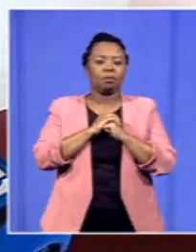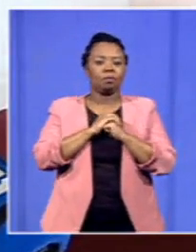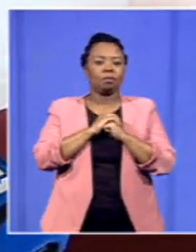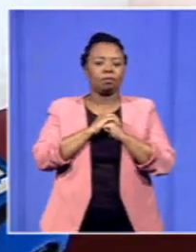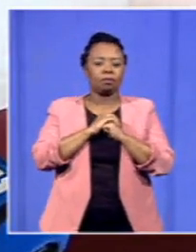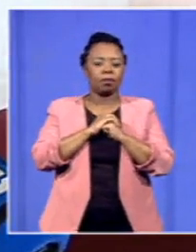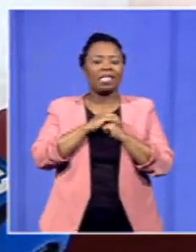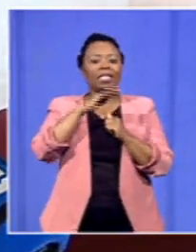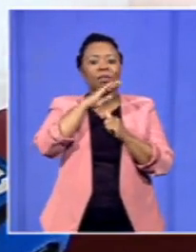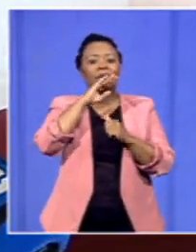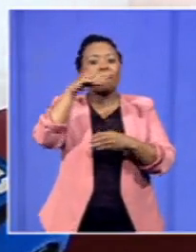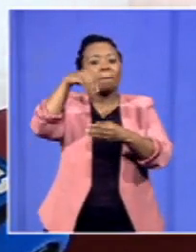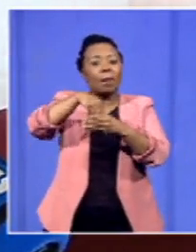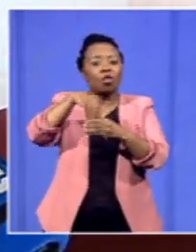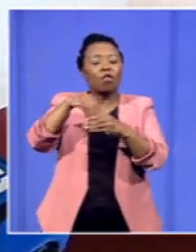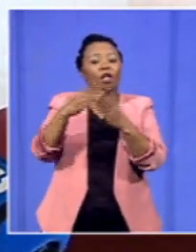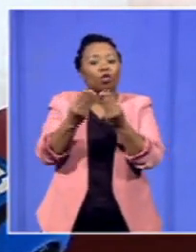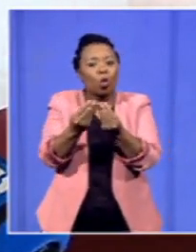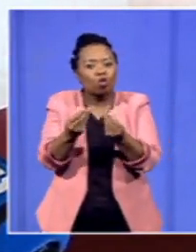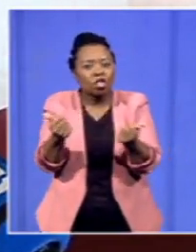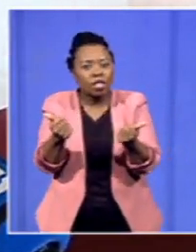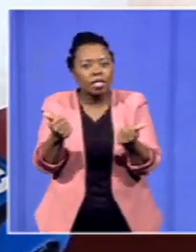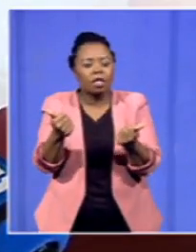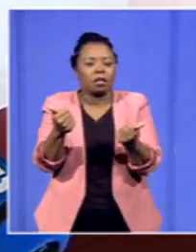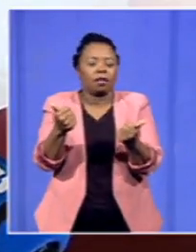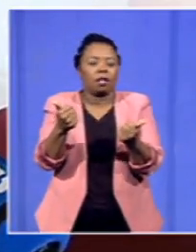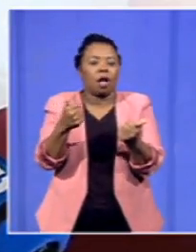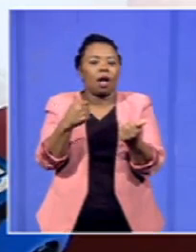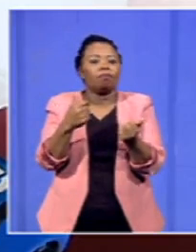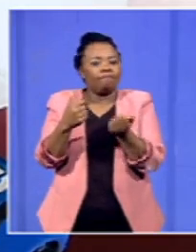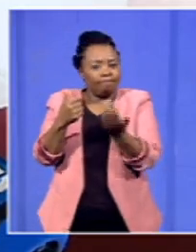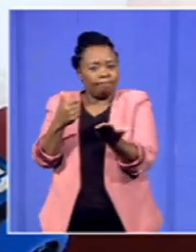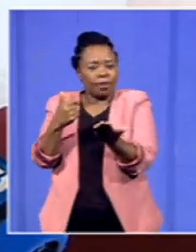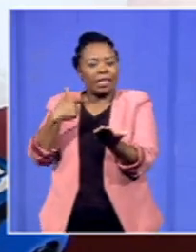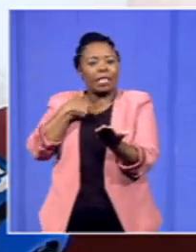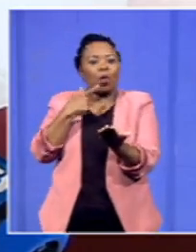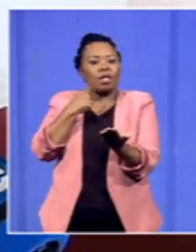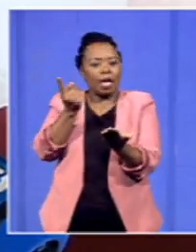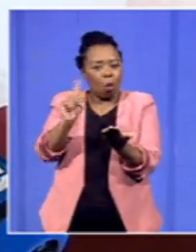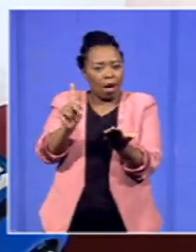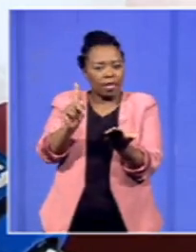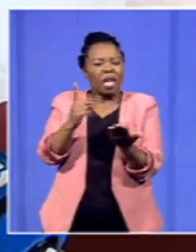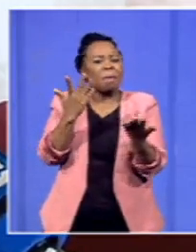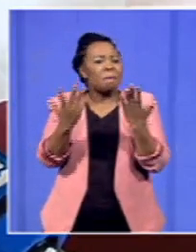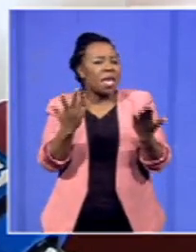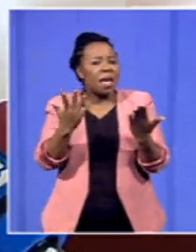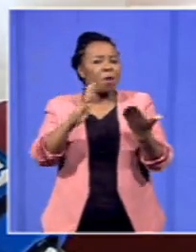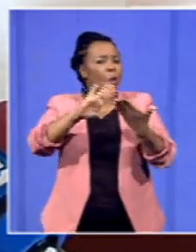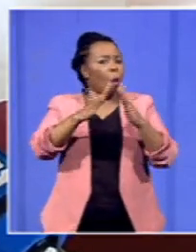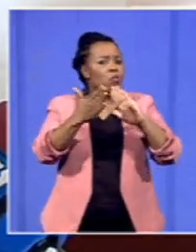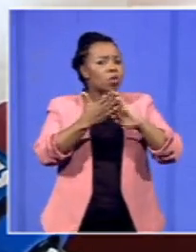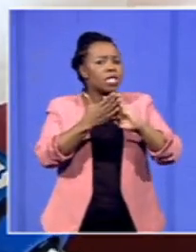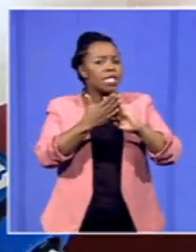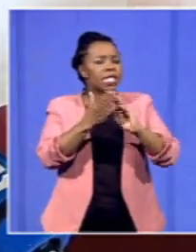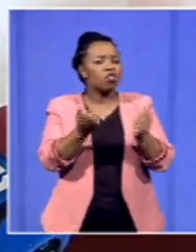the solutions we are putting on the table we are considering is to say that maybe the issue of community service must be repealed